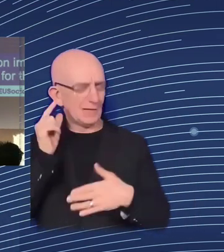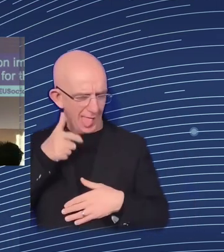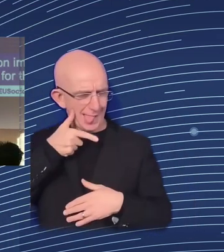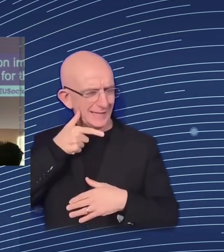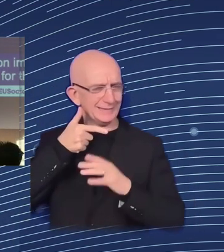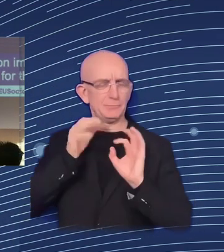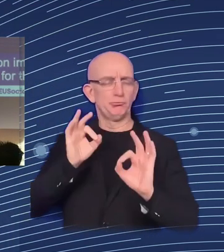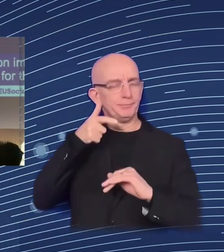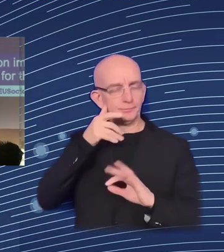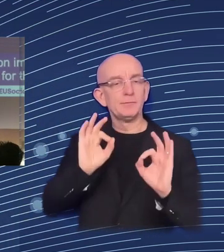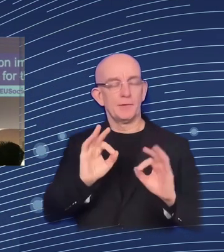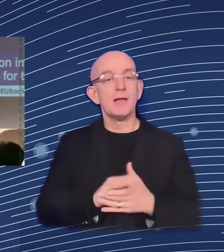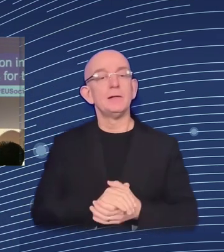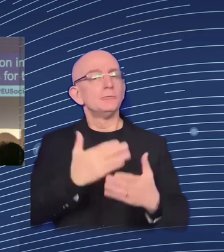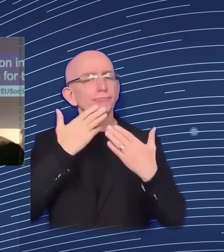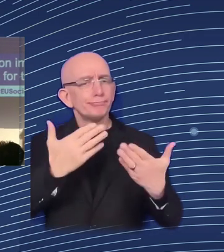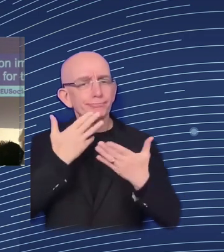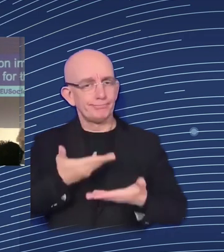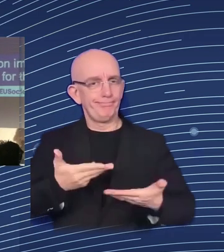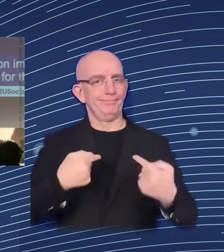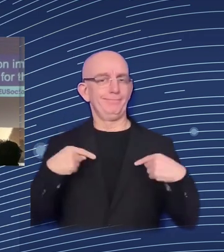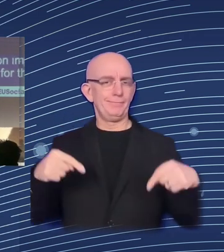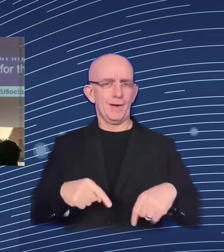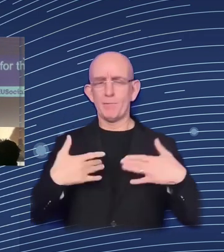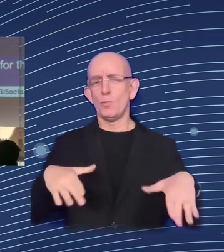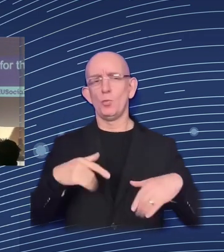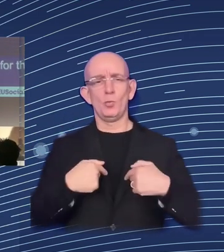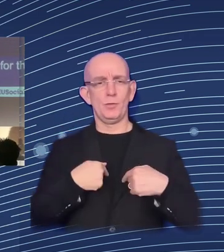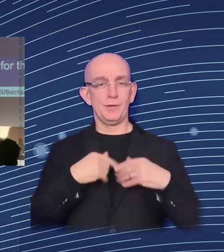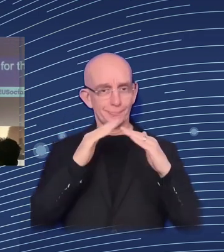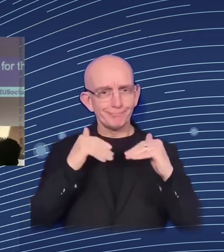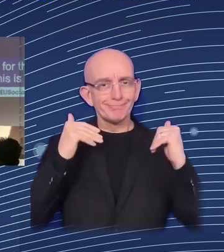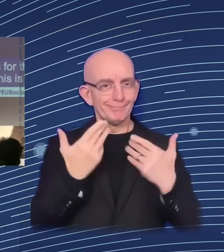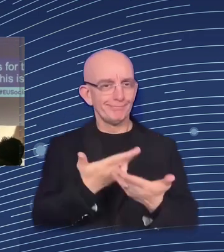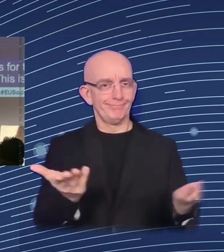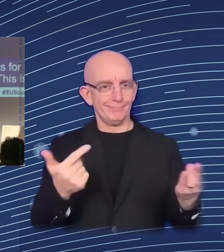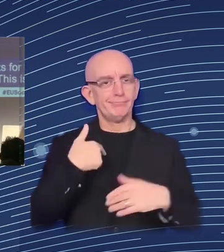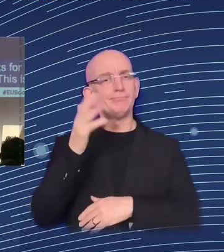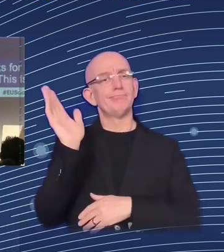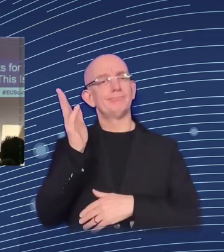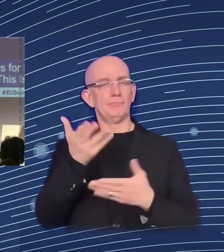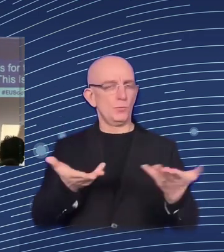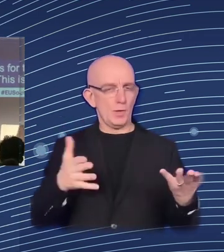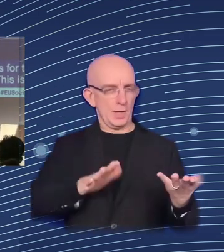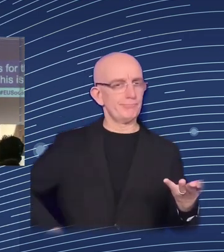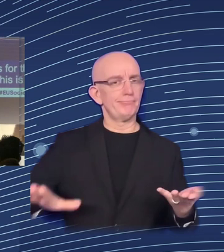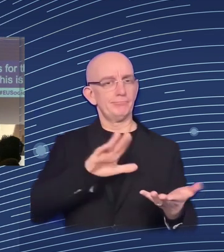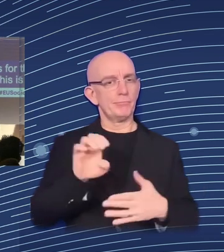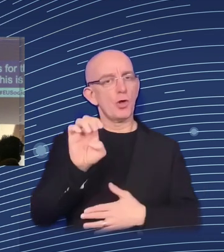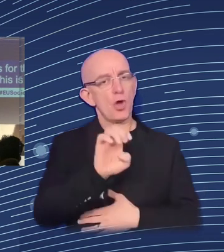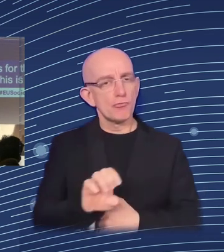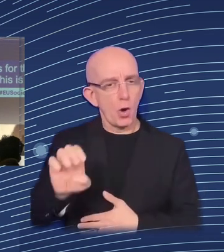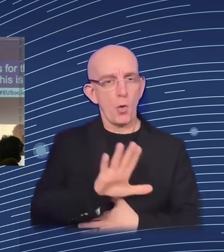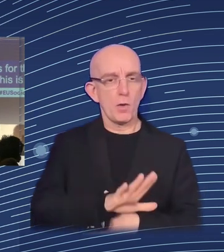Euromod because this is our, let's say, favorite model in the Commission and in many places. So, I'm very happy to make the